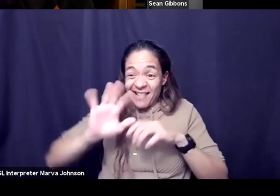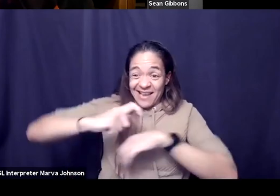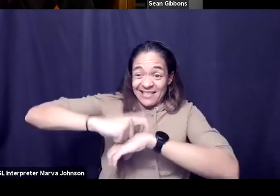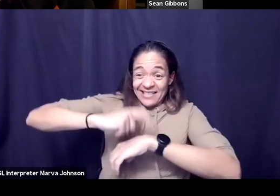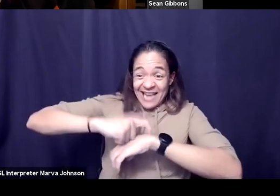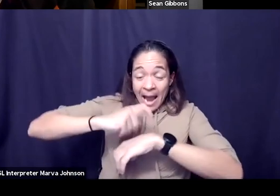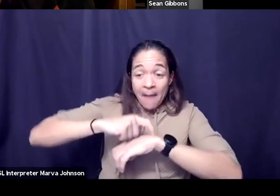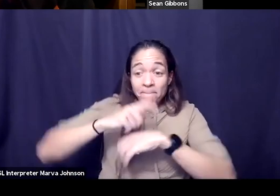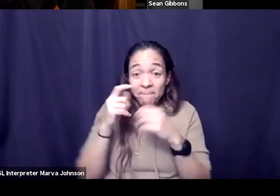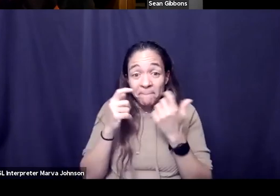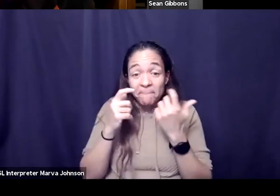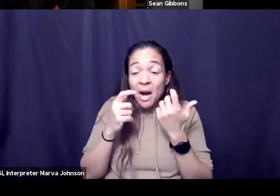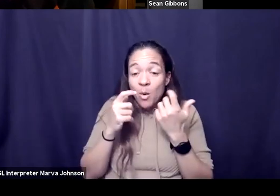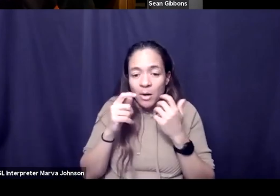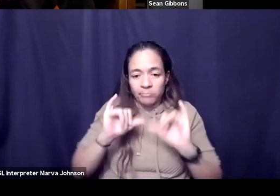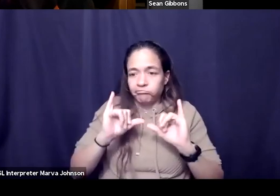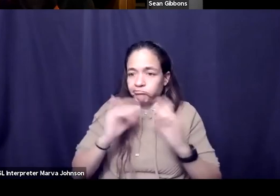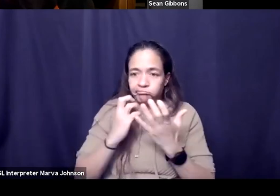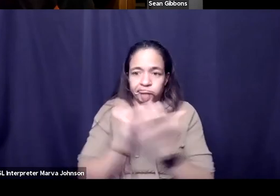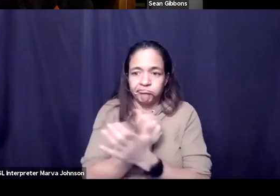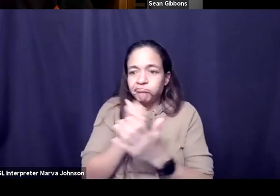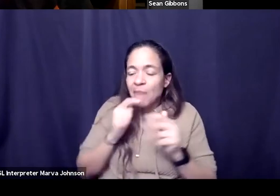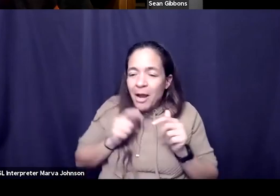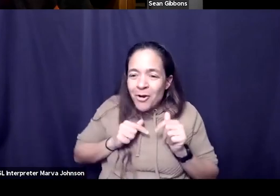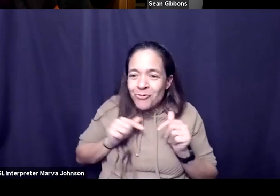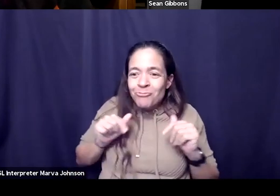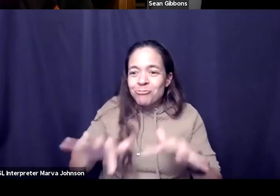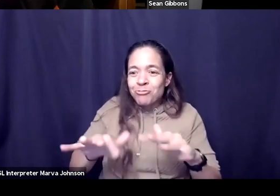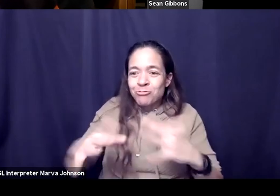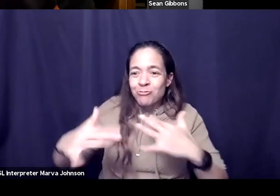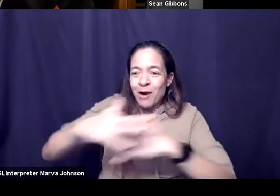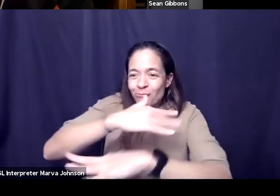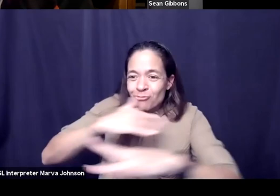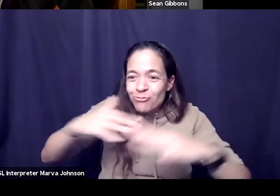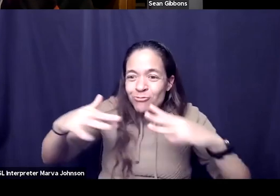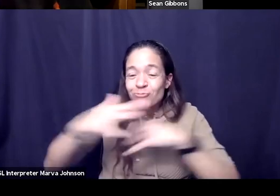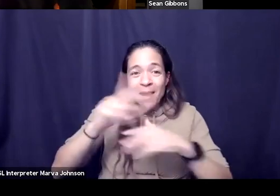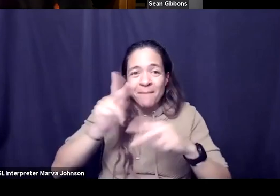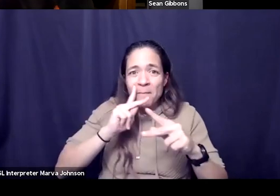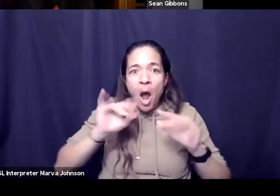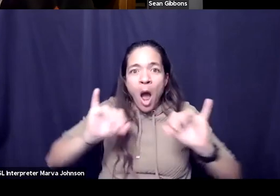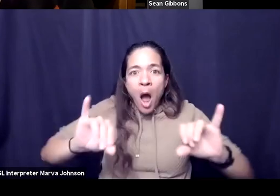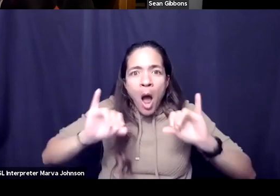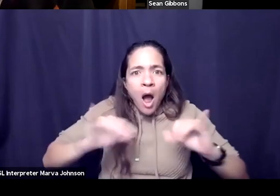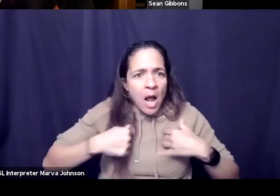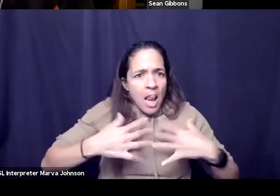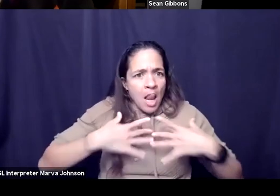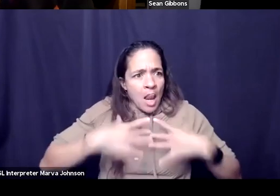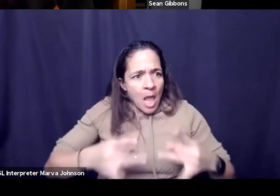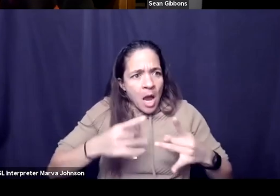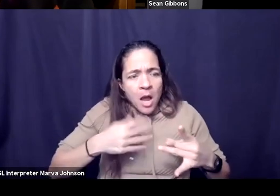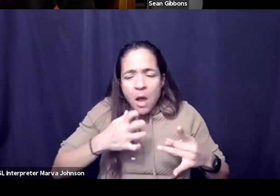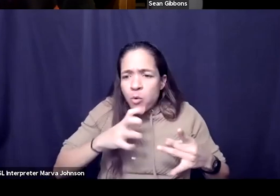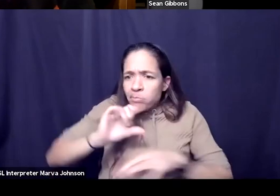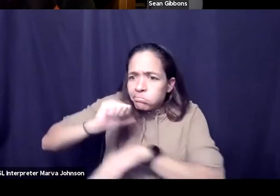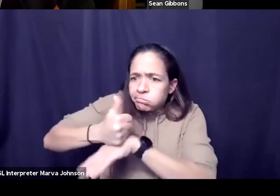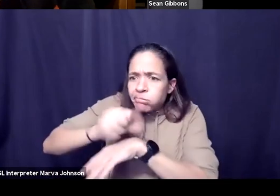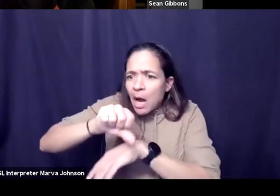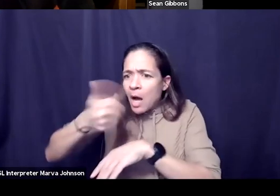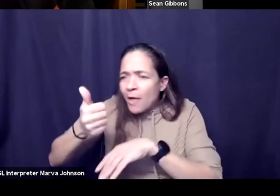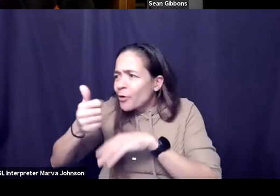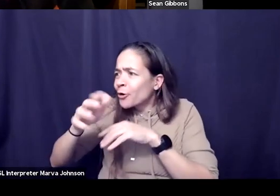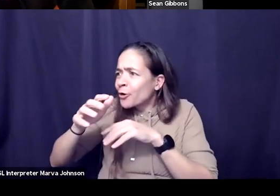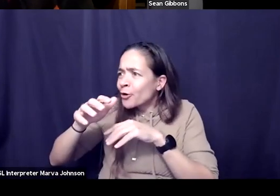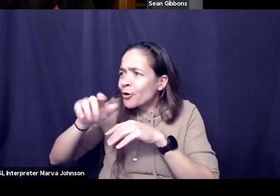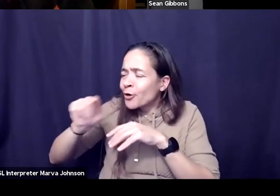and people wanted to take this and make it their own and bring it to other cities and bring it to brooklyn and bring it to you know uh ukraine